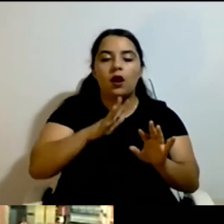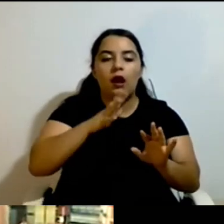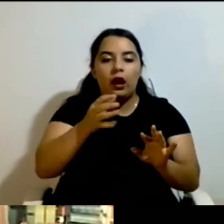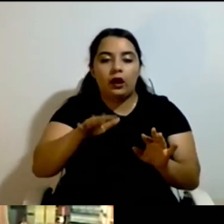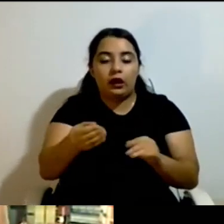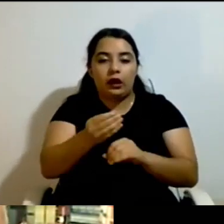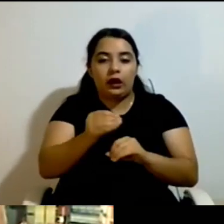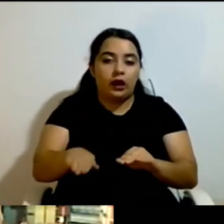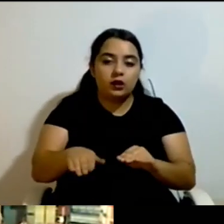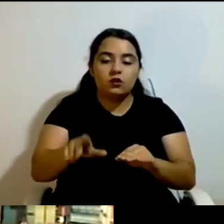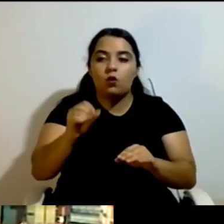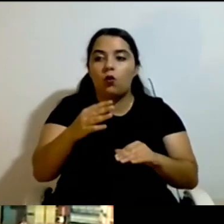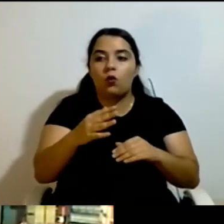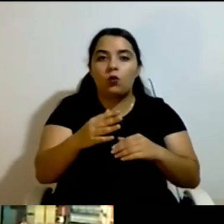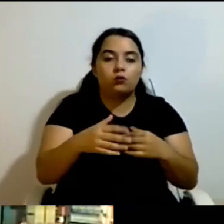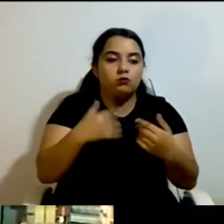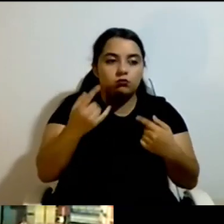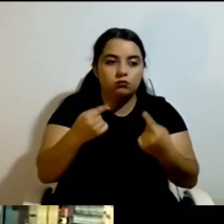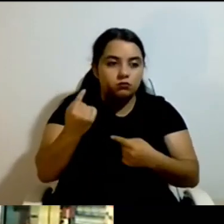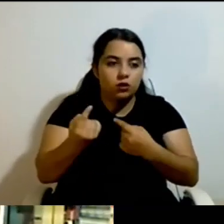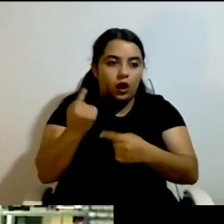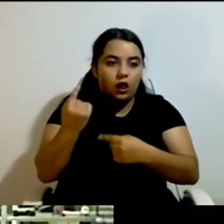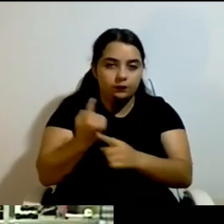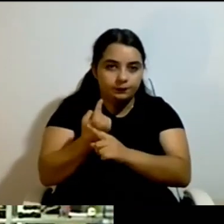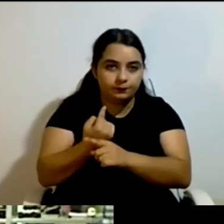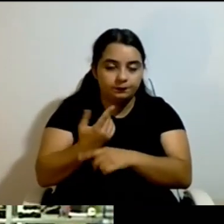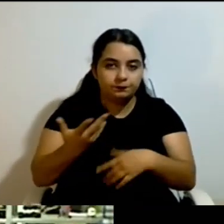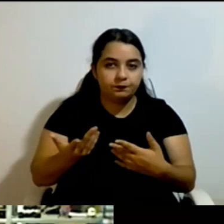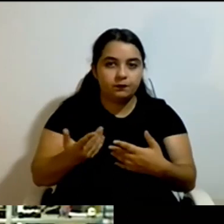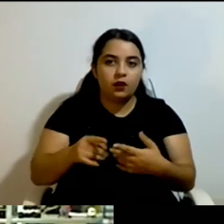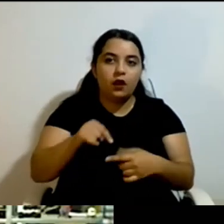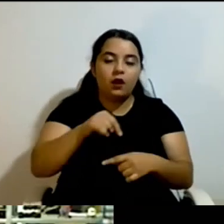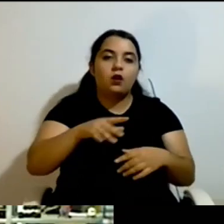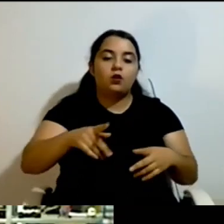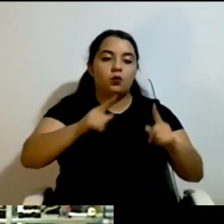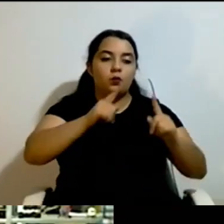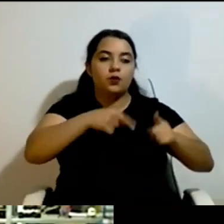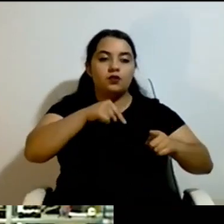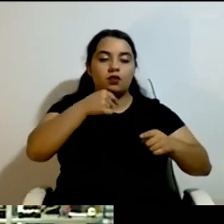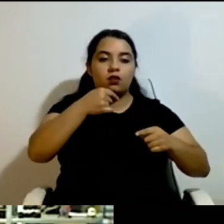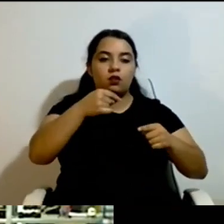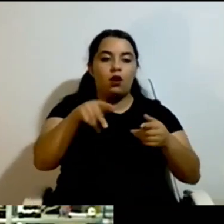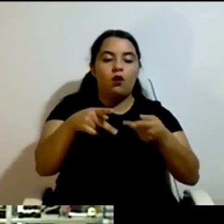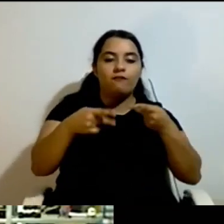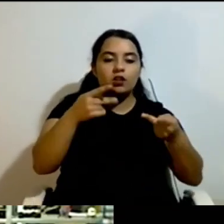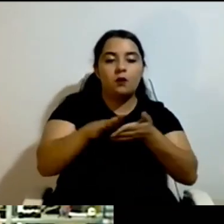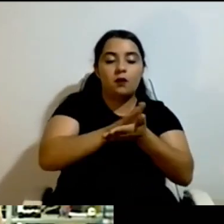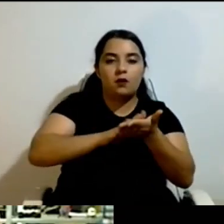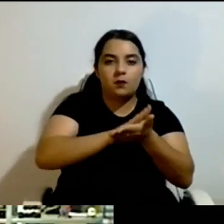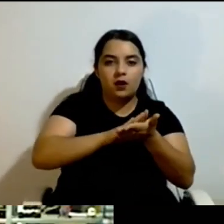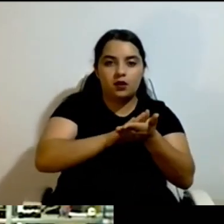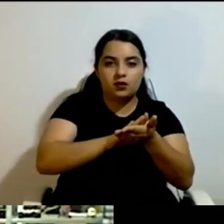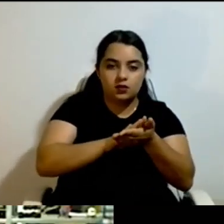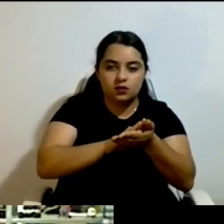There's one basic assessment at the beginning. And if your disability changes,